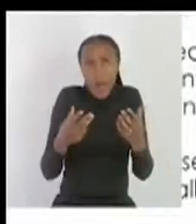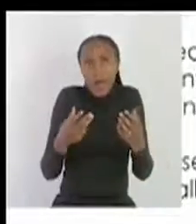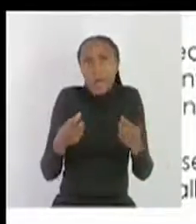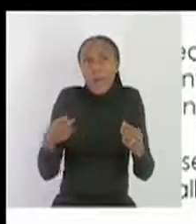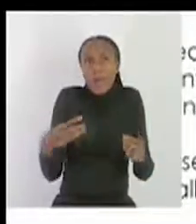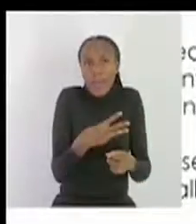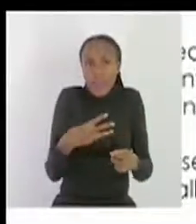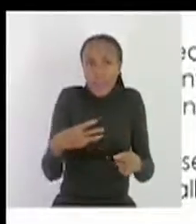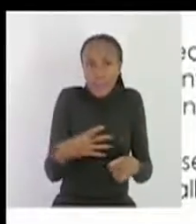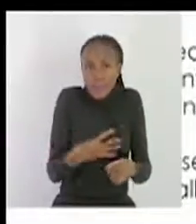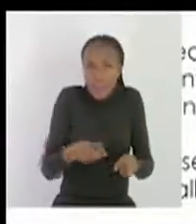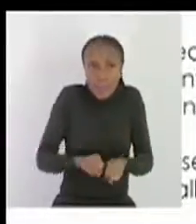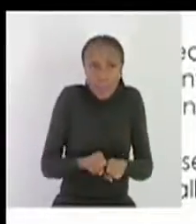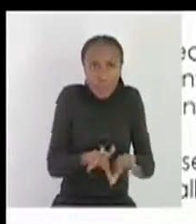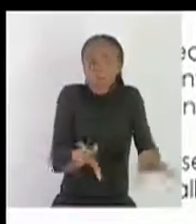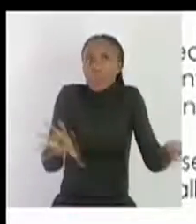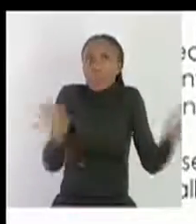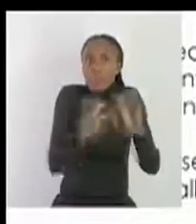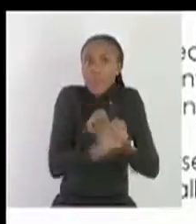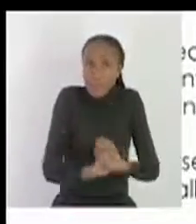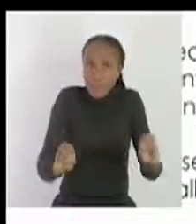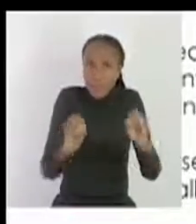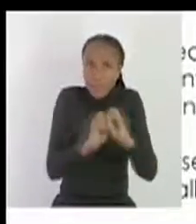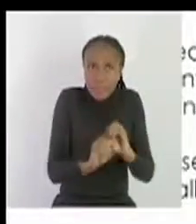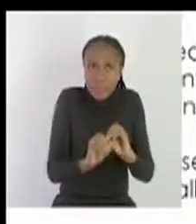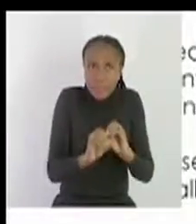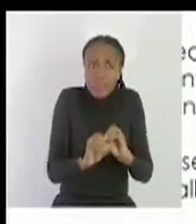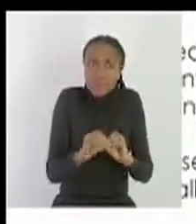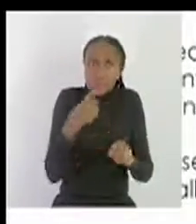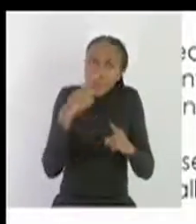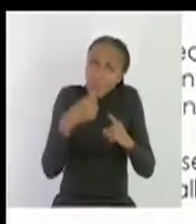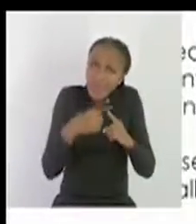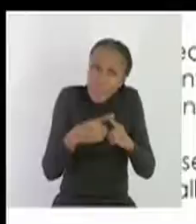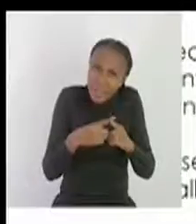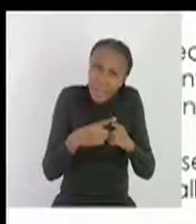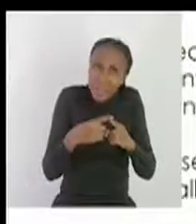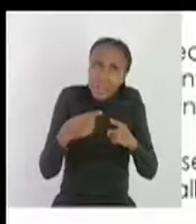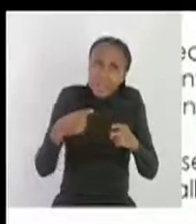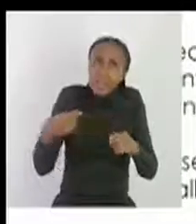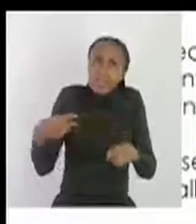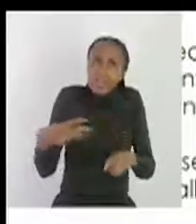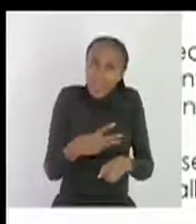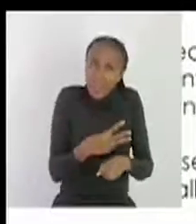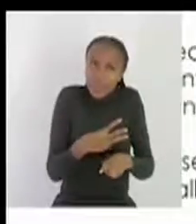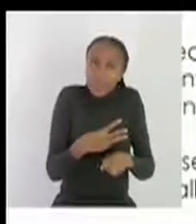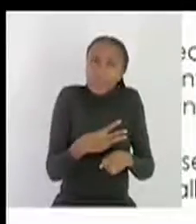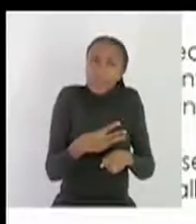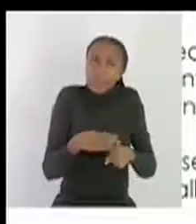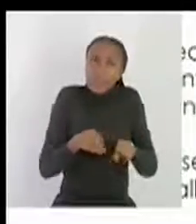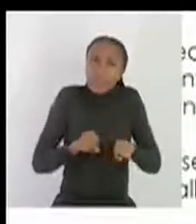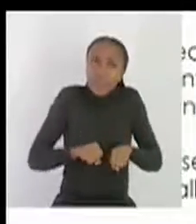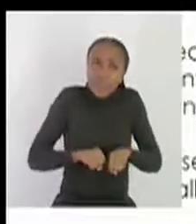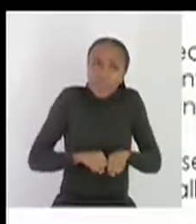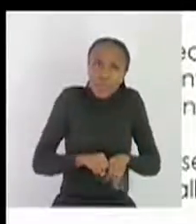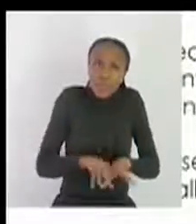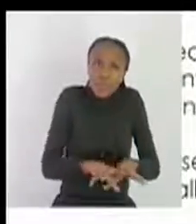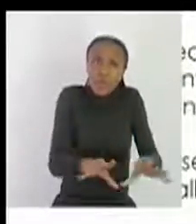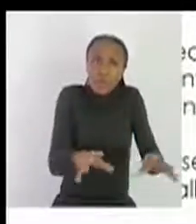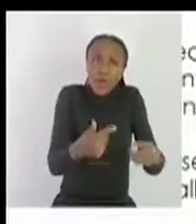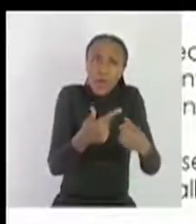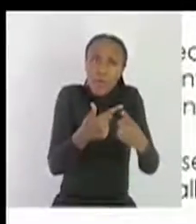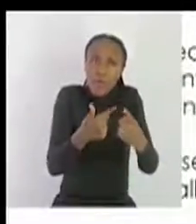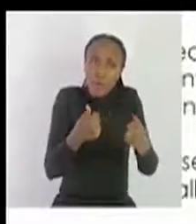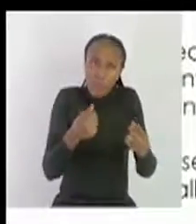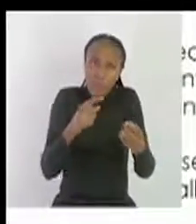not transmitted and then we say that HIV is transmitted HIV is transmitted from mother